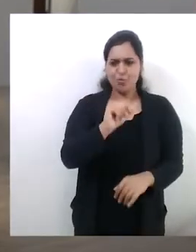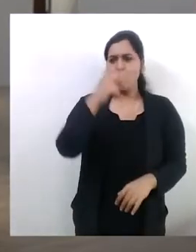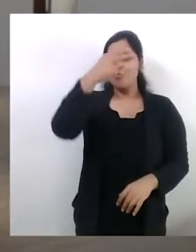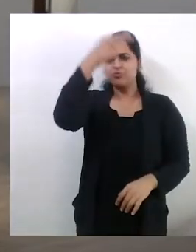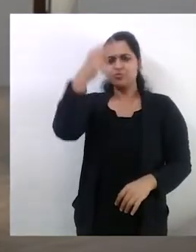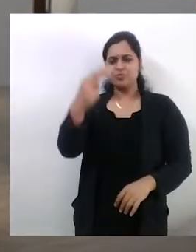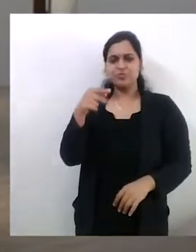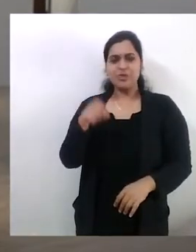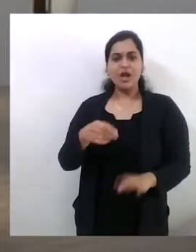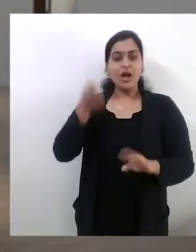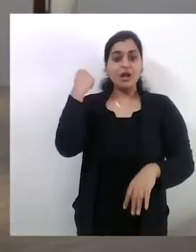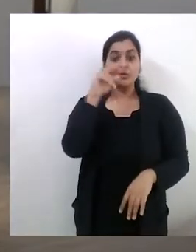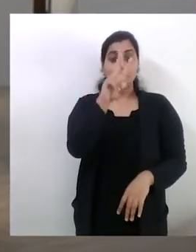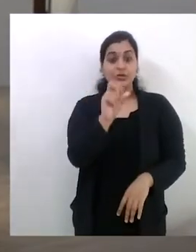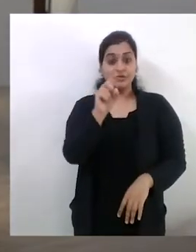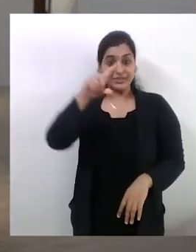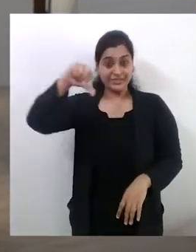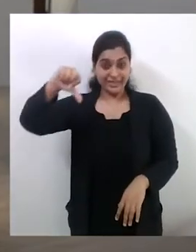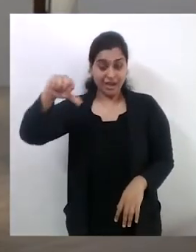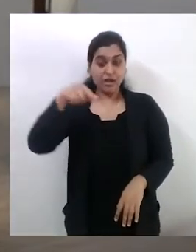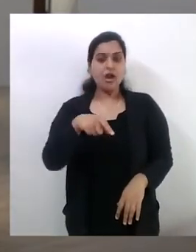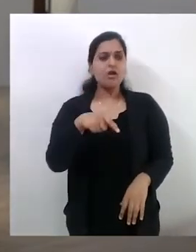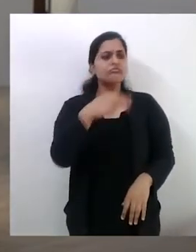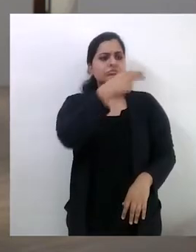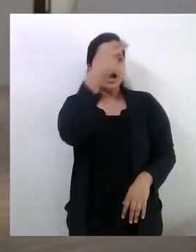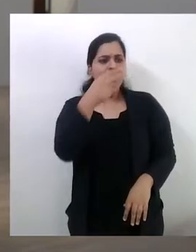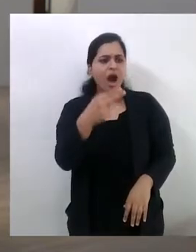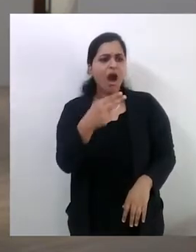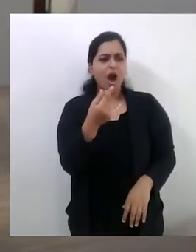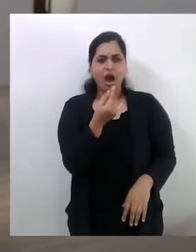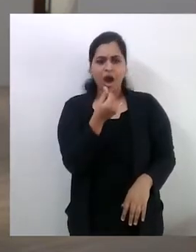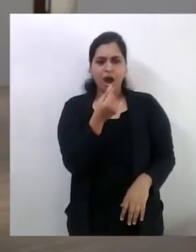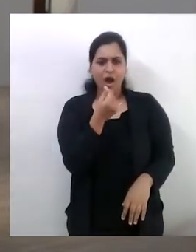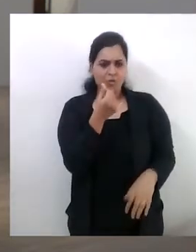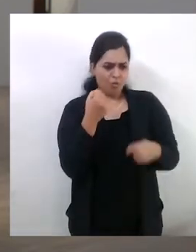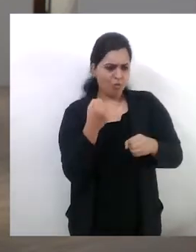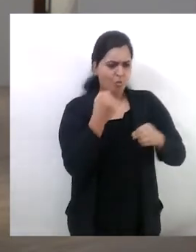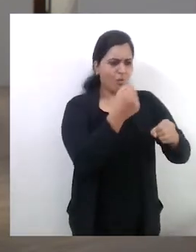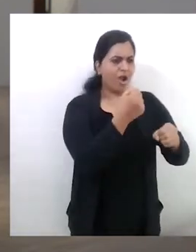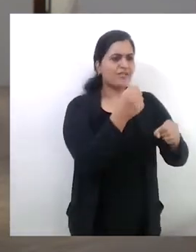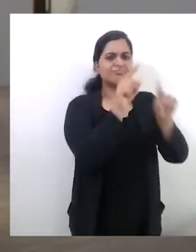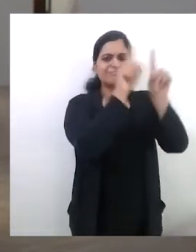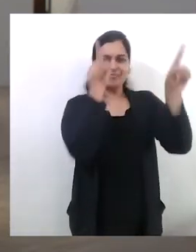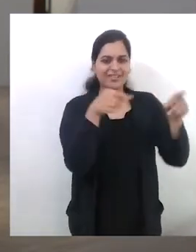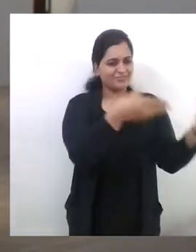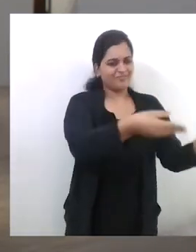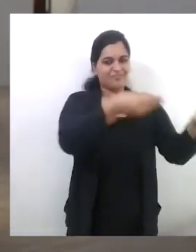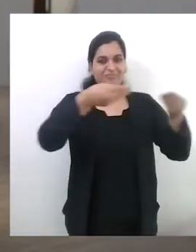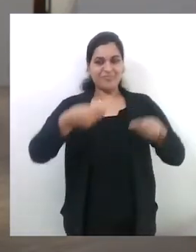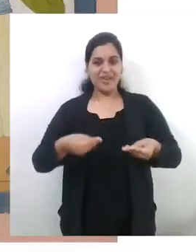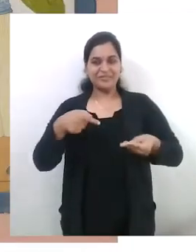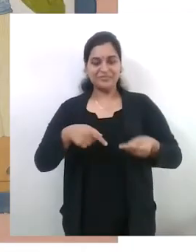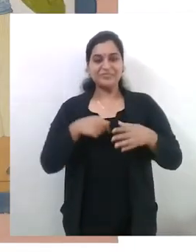we acquired towards the end of 2019 with the support of Art Fund and the National Heritage Memorial Fund.